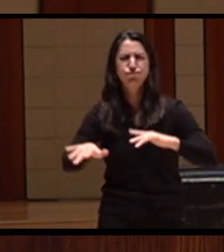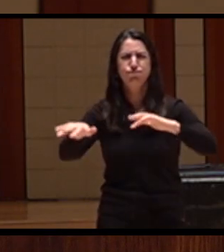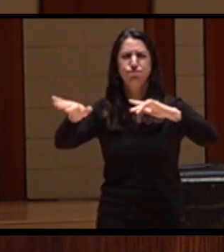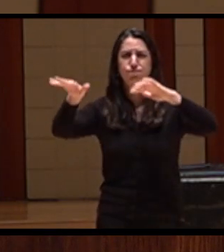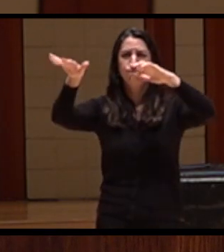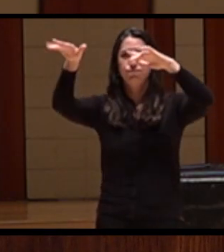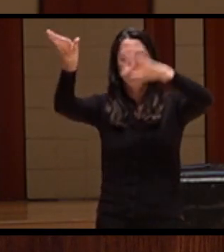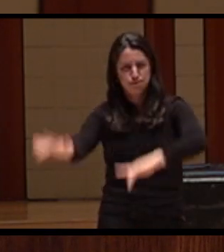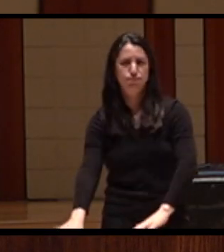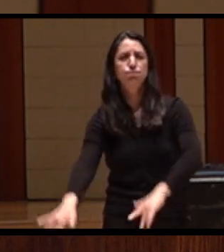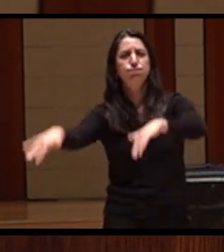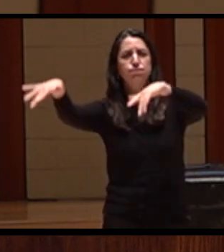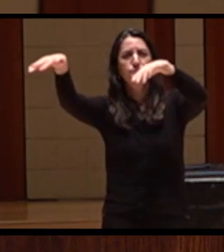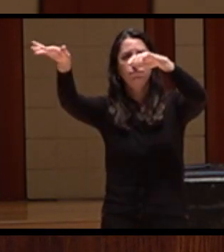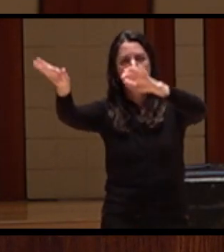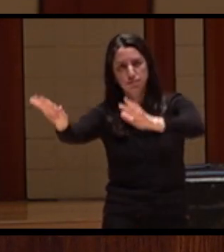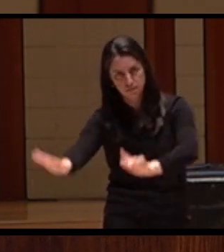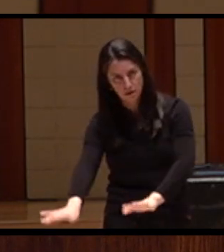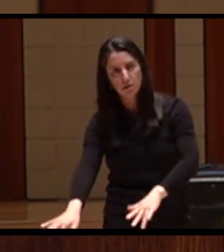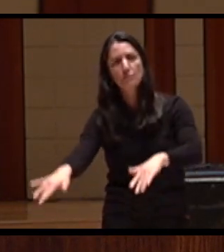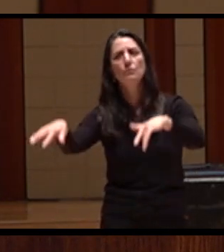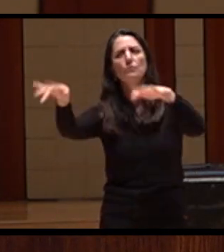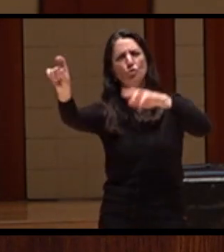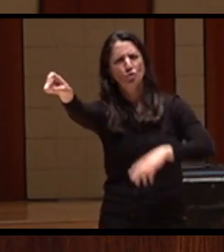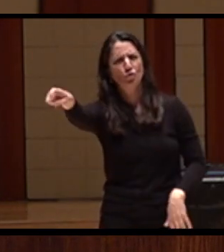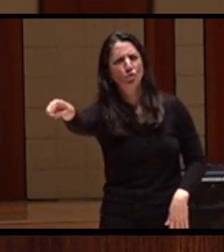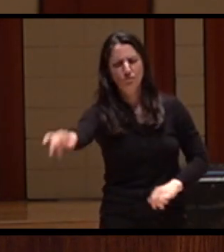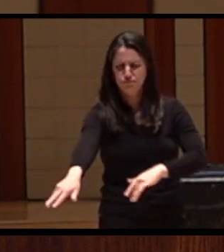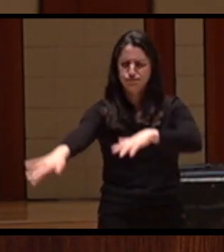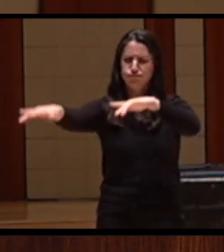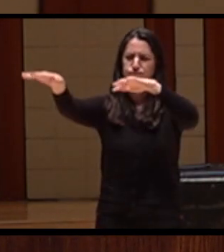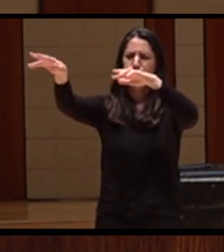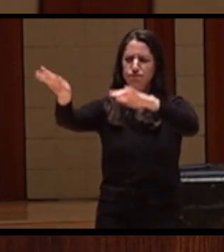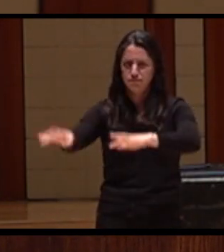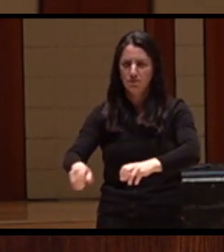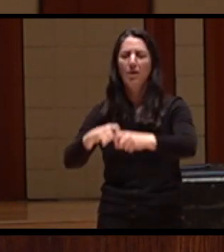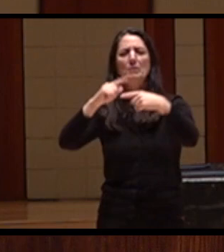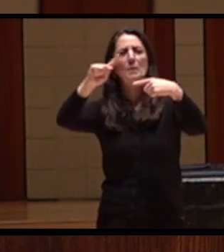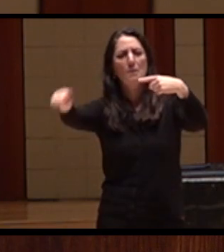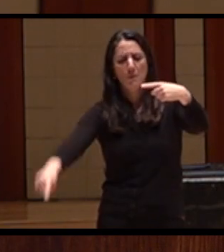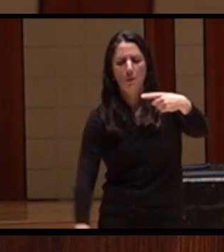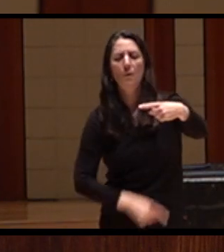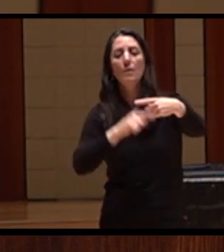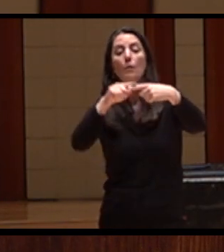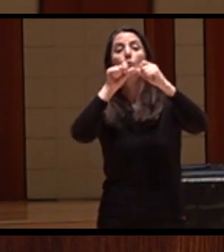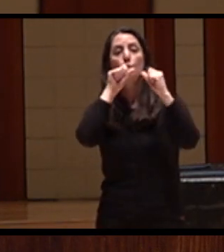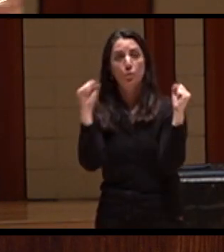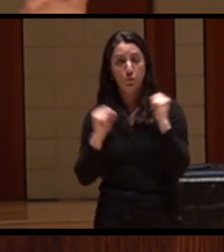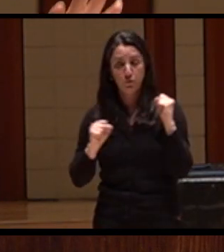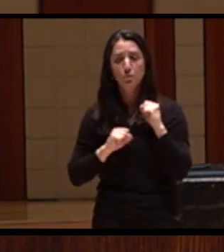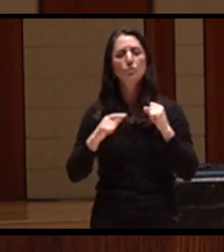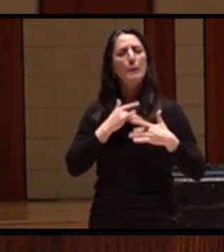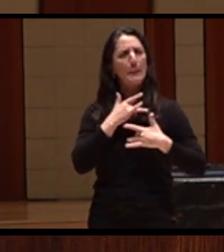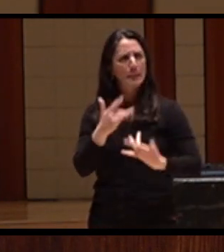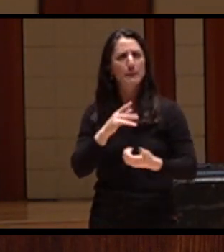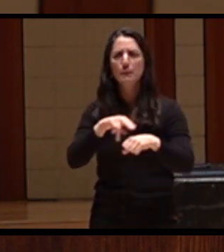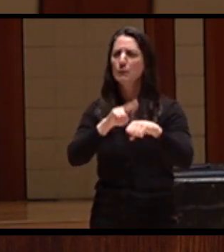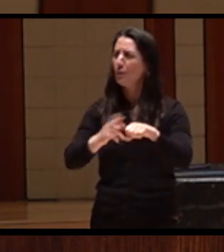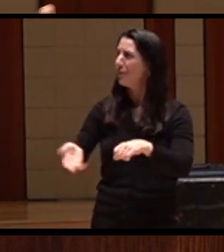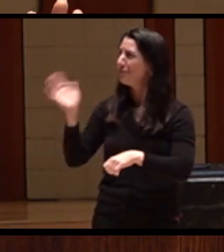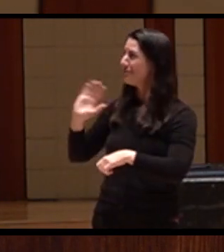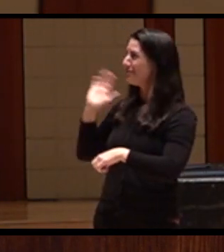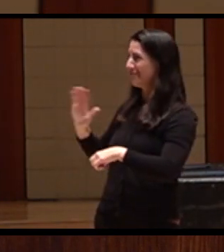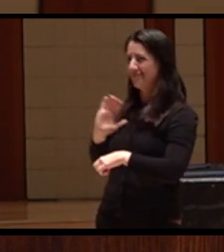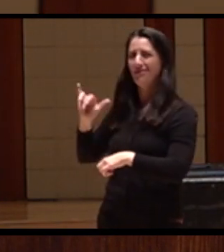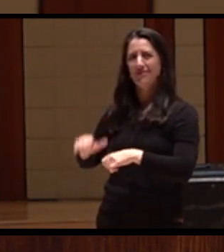ups and downs. But a lot of times, that doesn't happen because of the way that the water is controlled